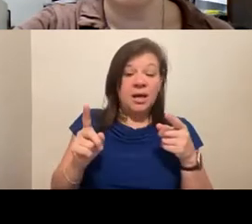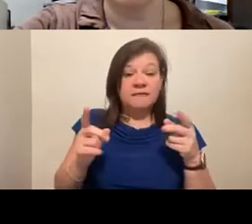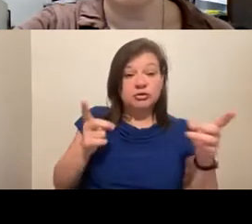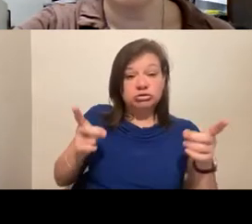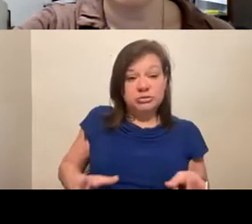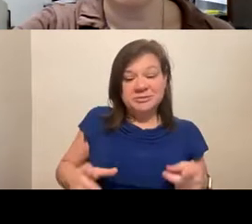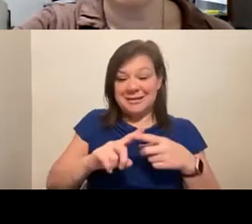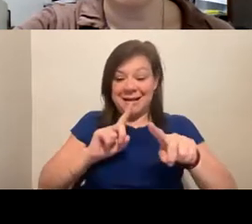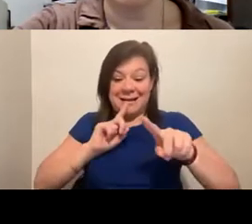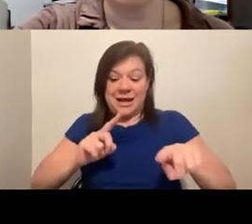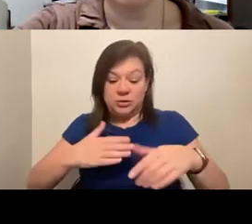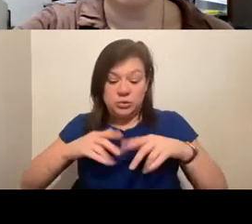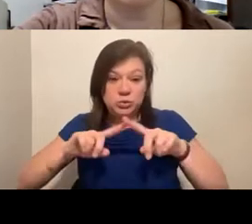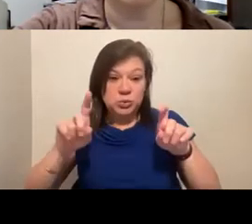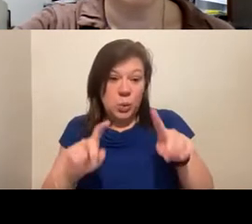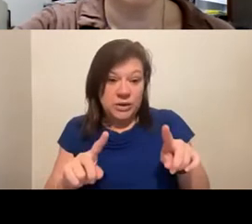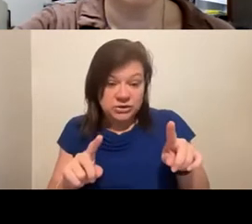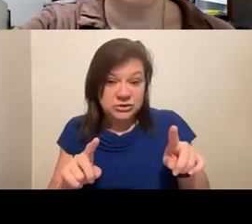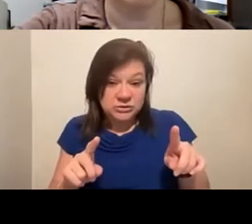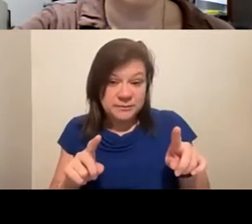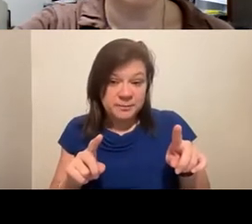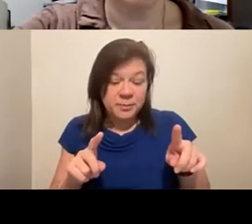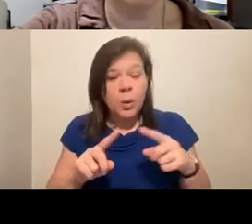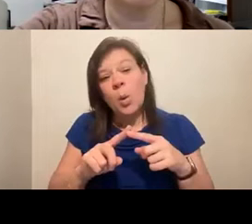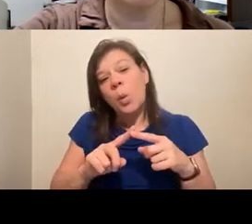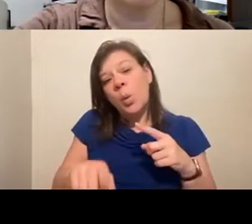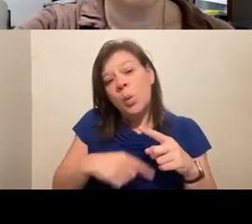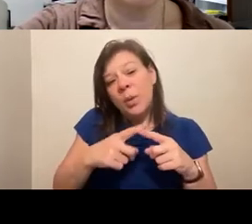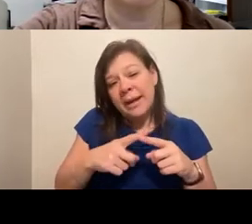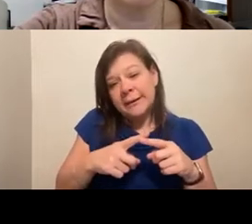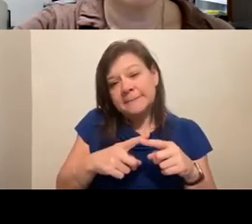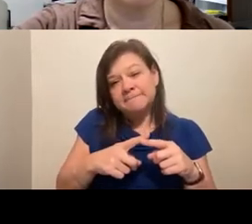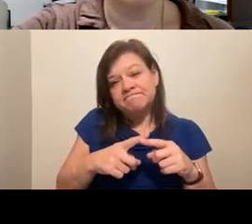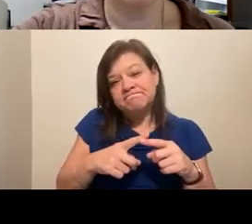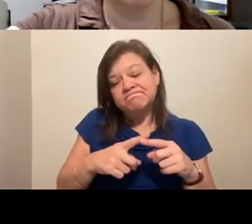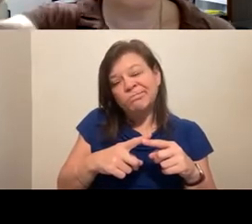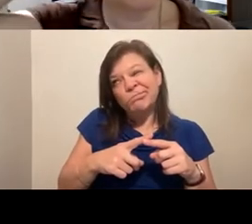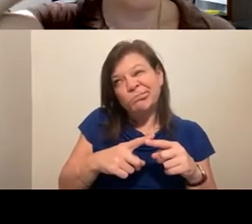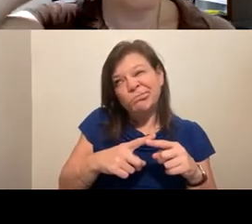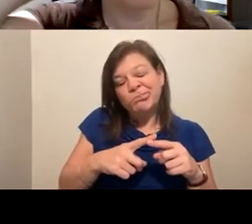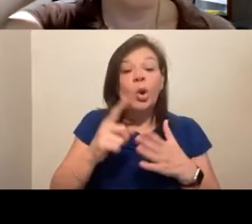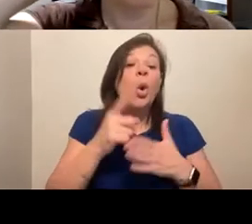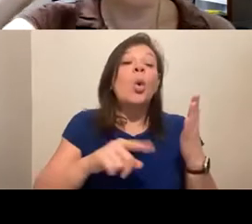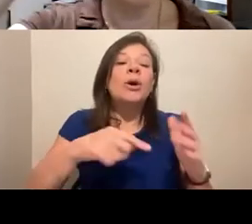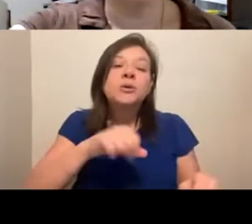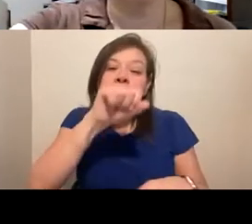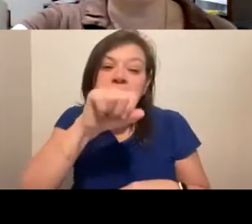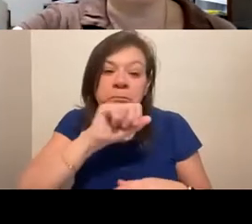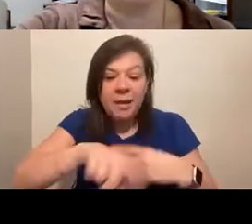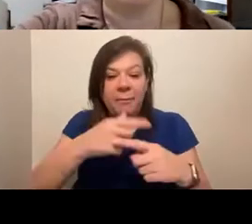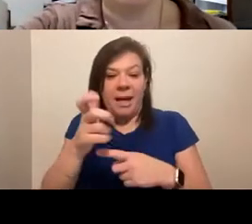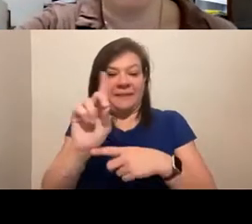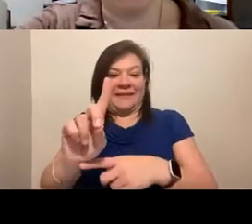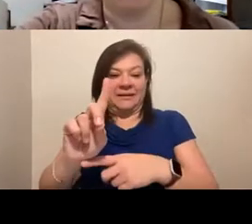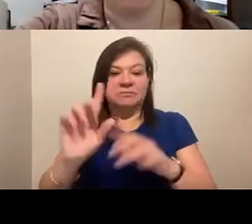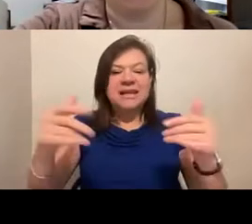question, when was the, what do you love about LEAD? That's the question. Let's start